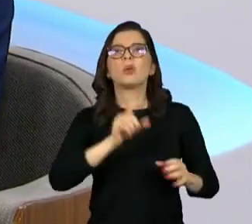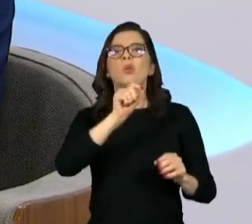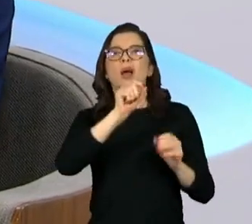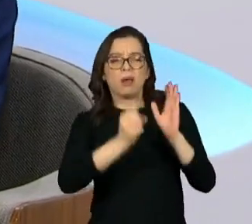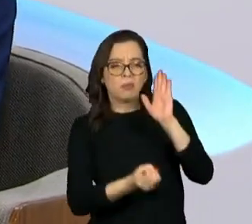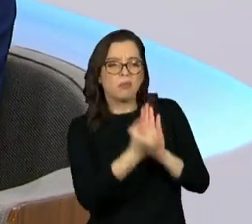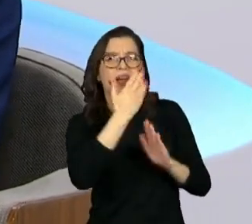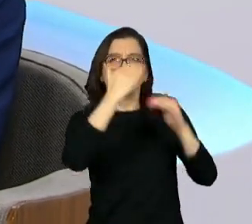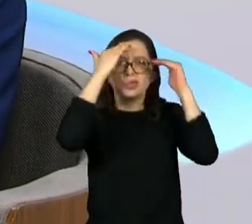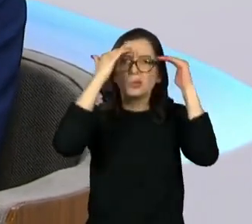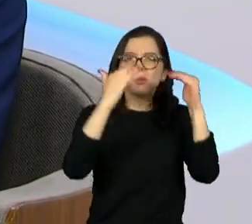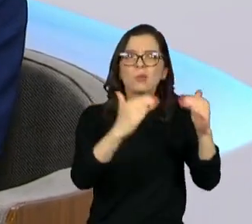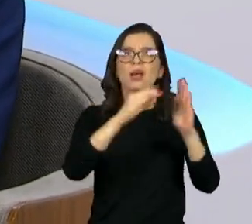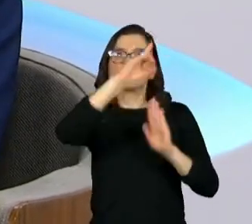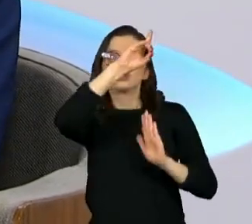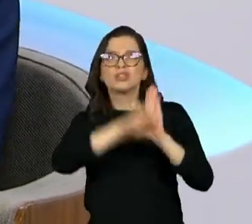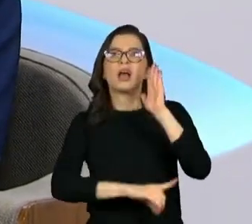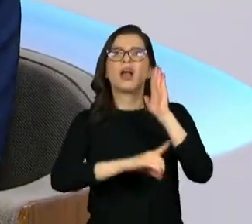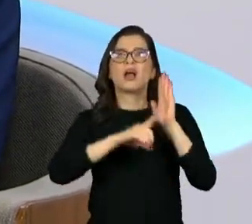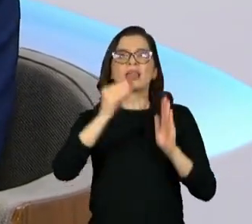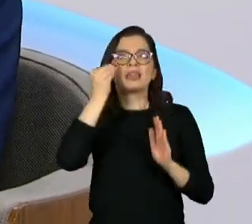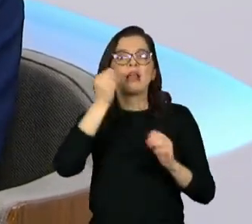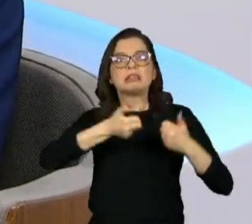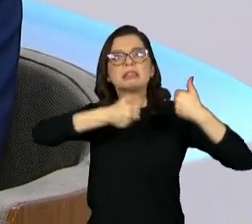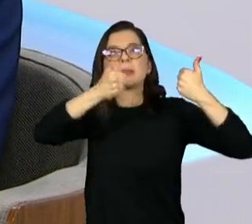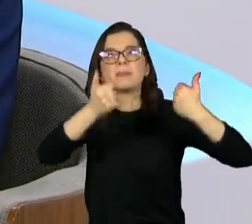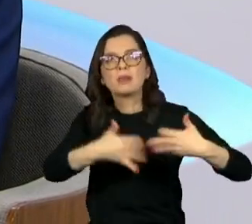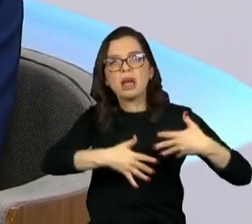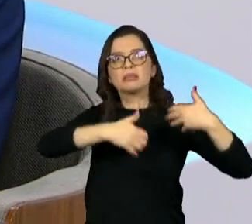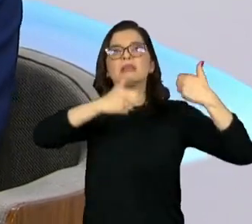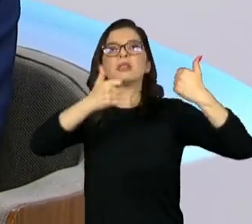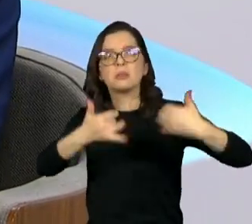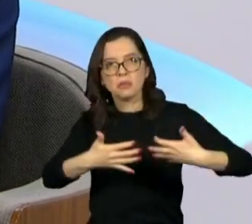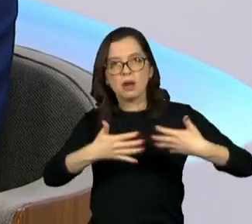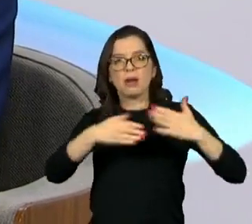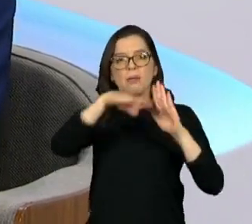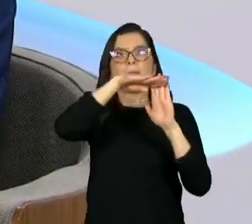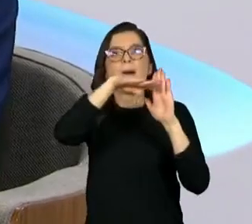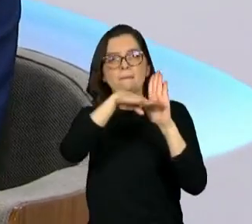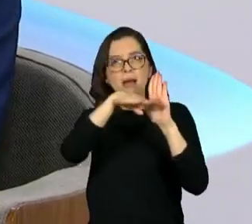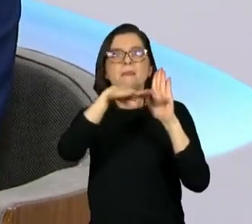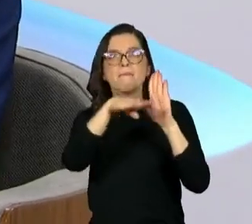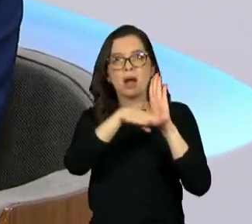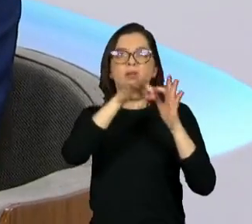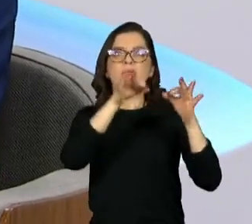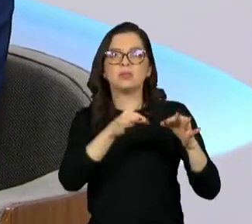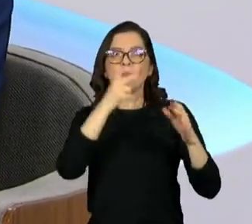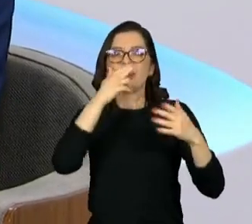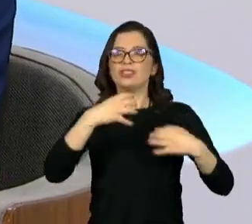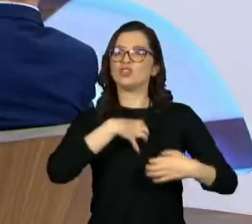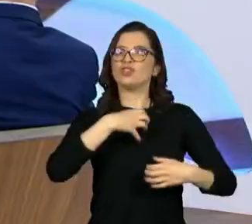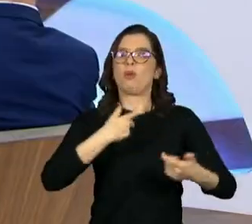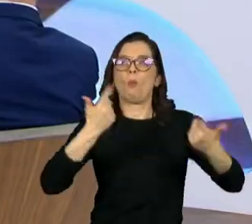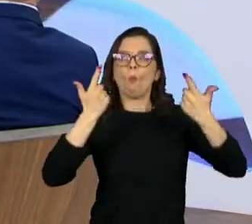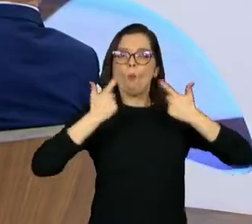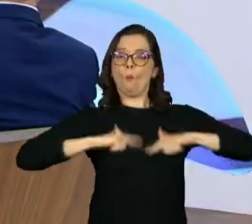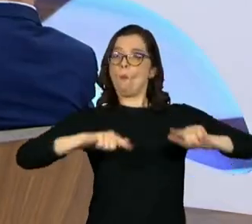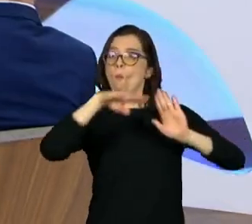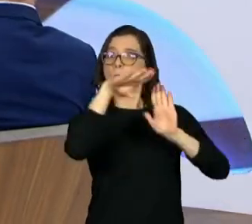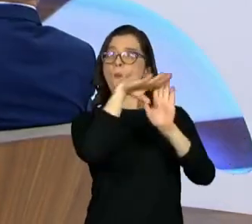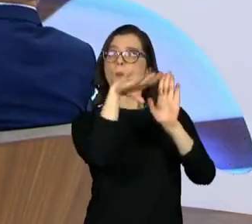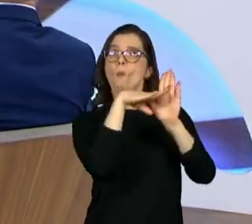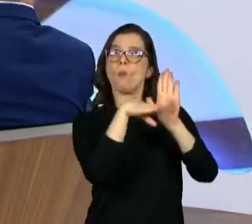que o modo de respeito rights é a try to define them and to define principles of justice in a way that is neutral